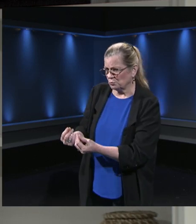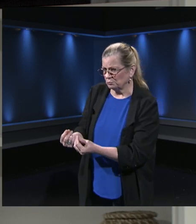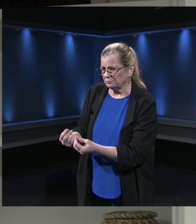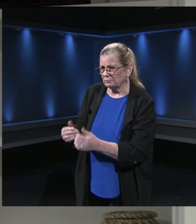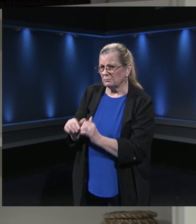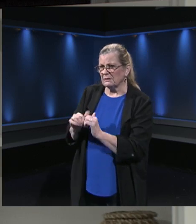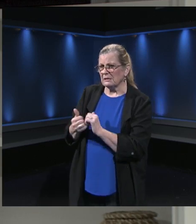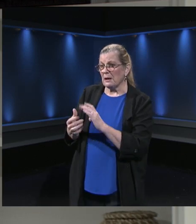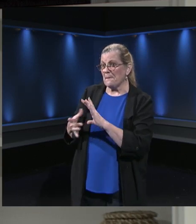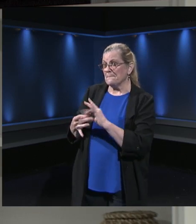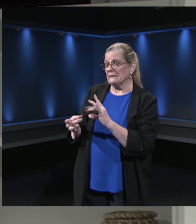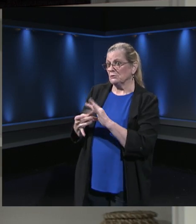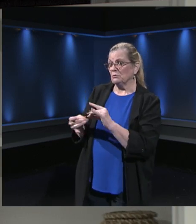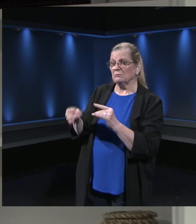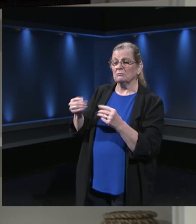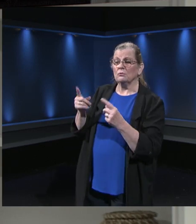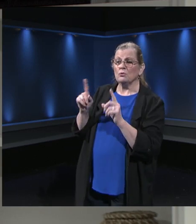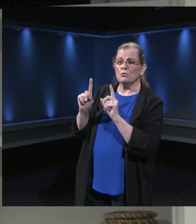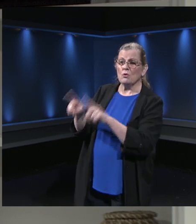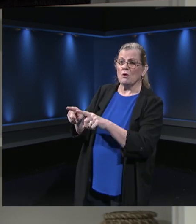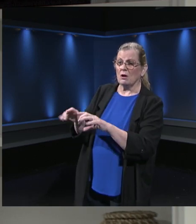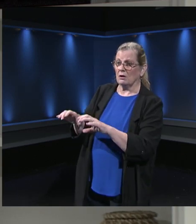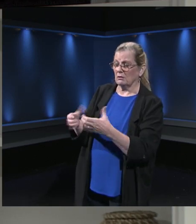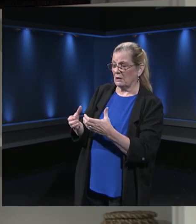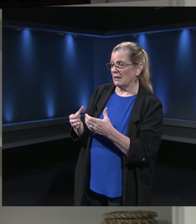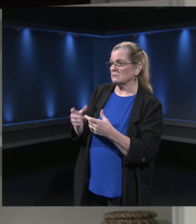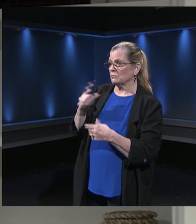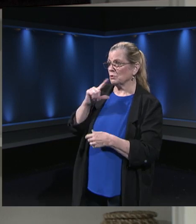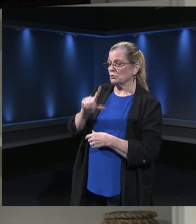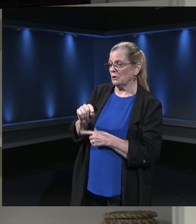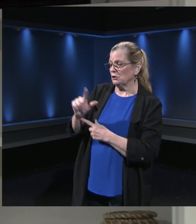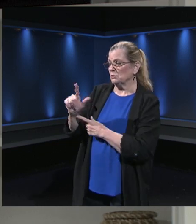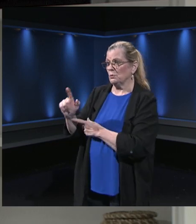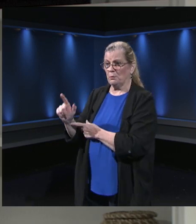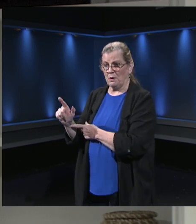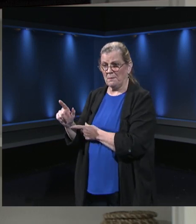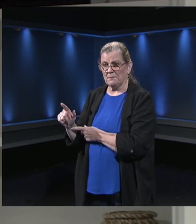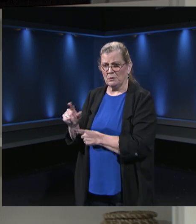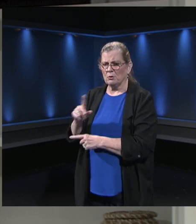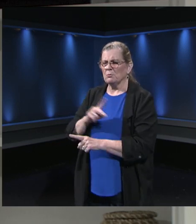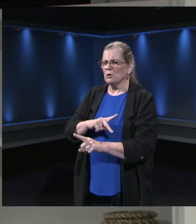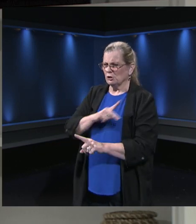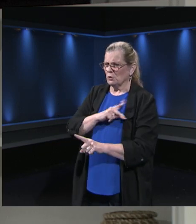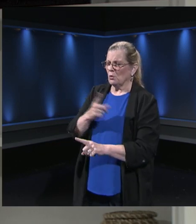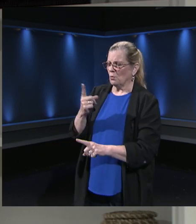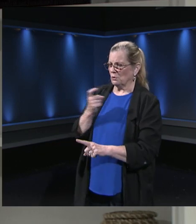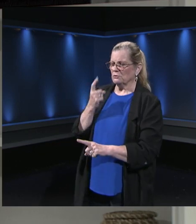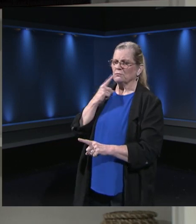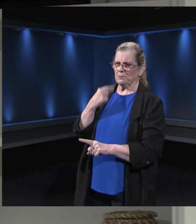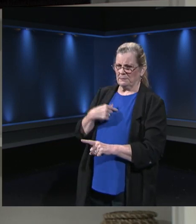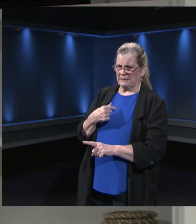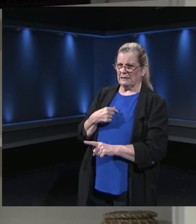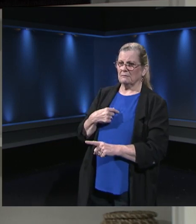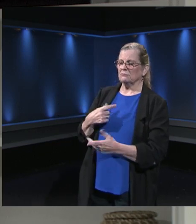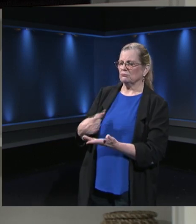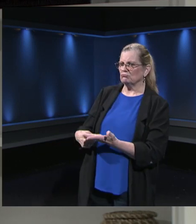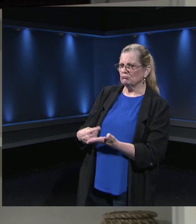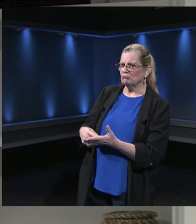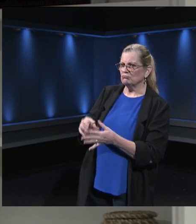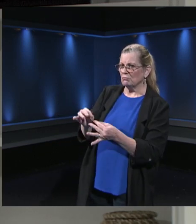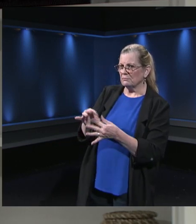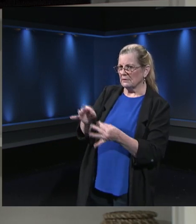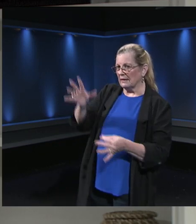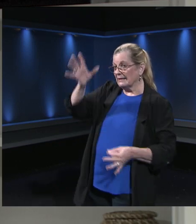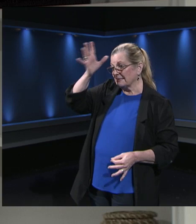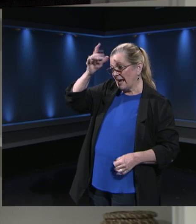This is a personal question for me too, as I, we all talked about our parent hat today. I'm a parent